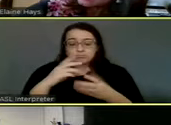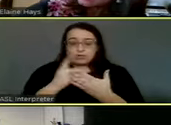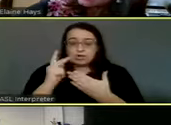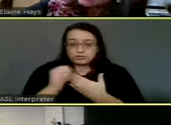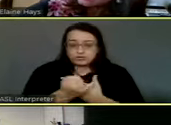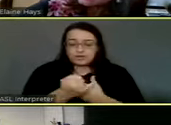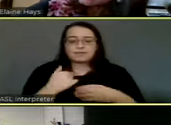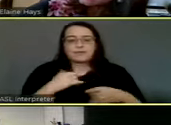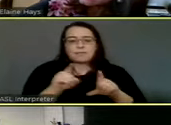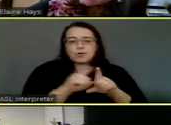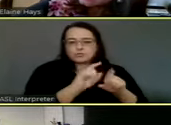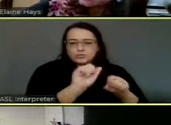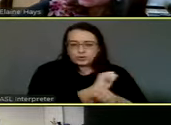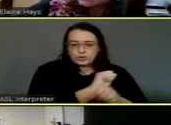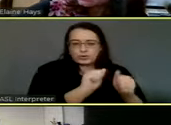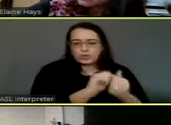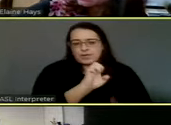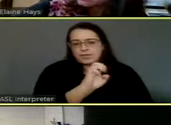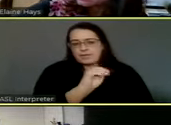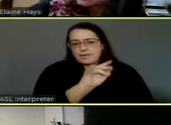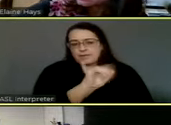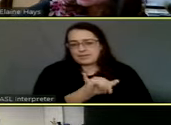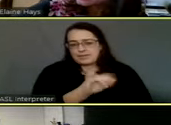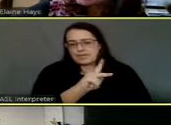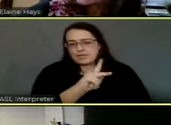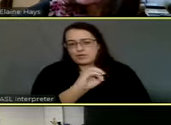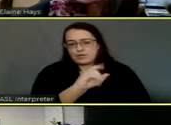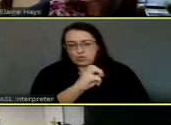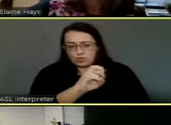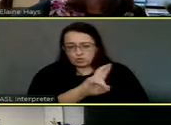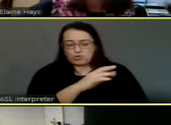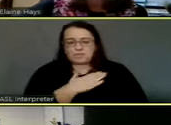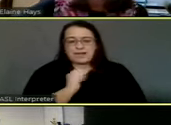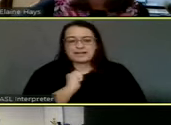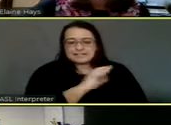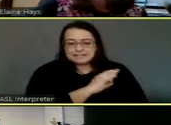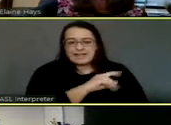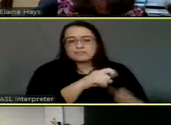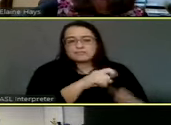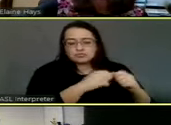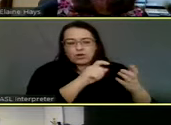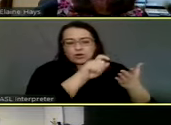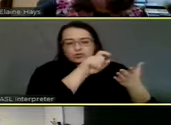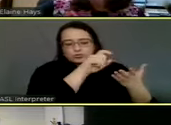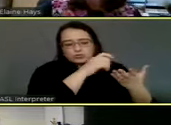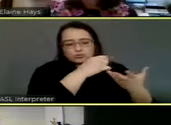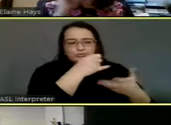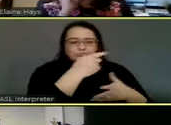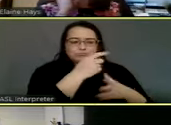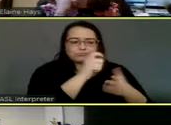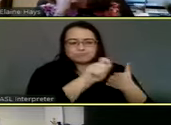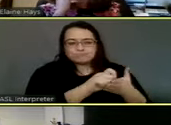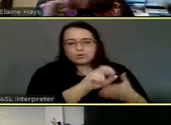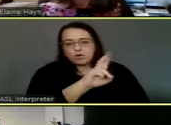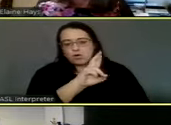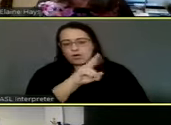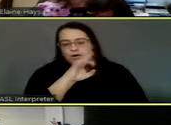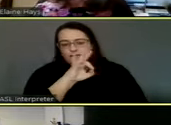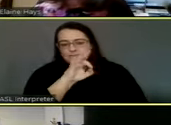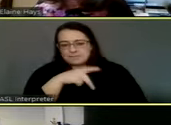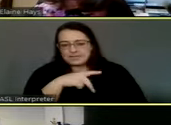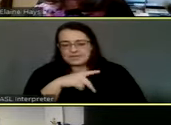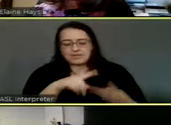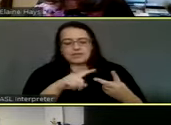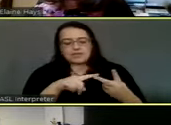I am also working with Emily Kohler on my staff to go ahead and start drafting an initial RFP, RFQ for us to start reviewing.